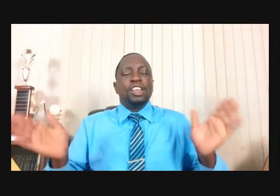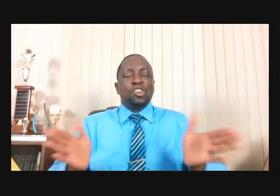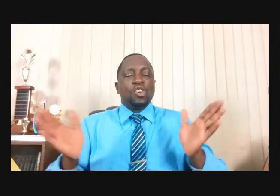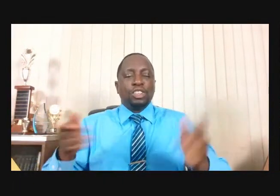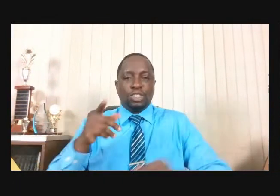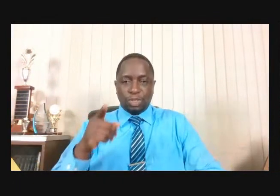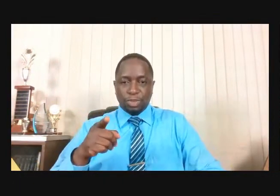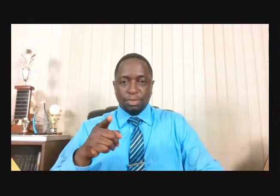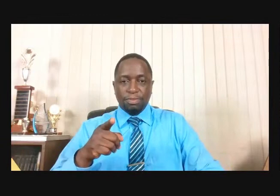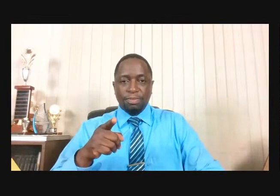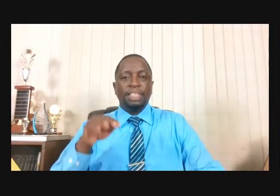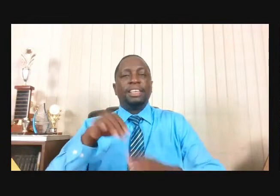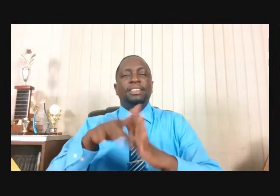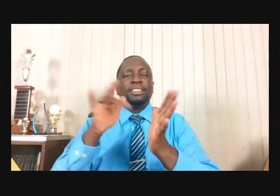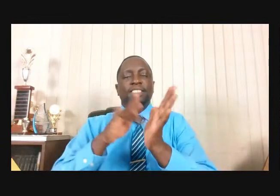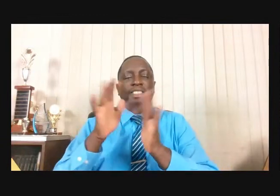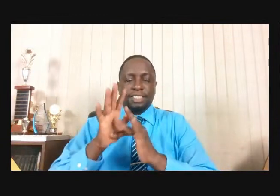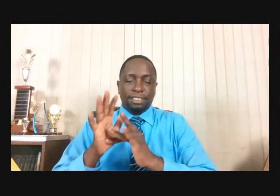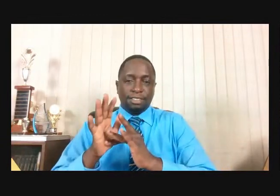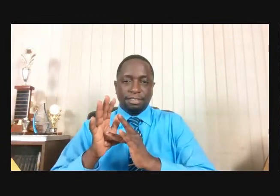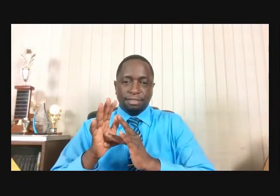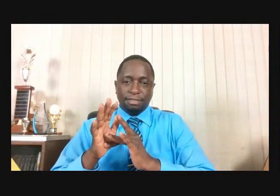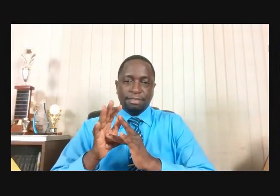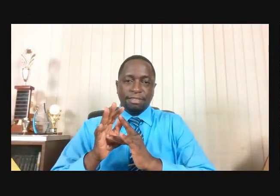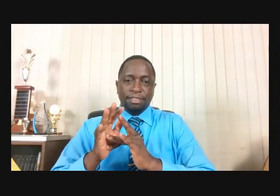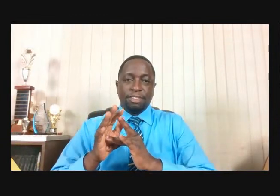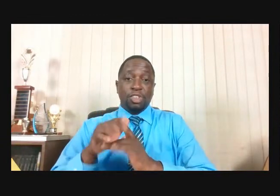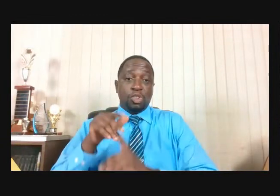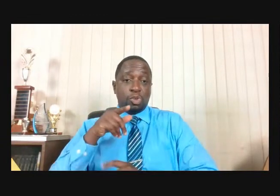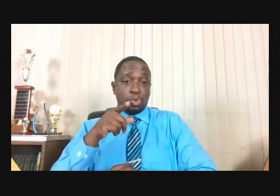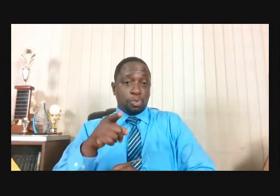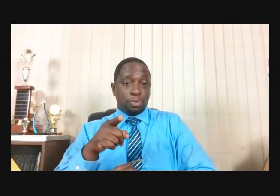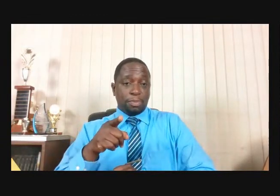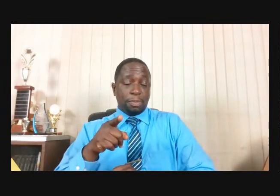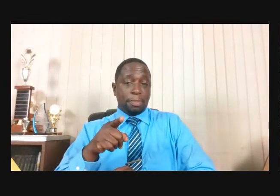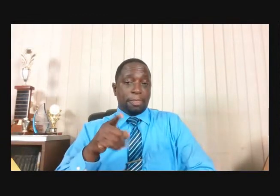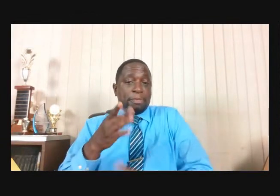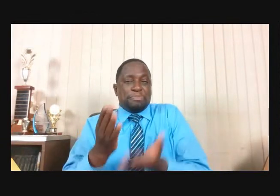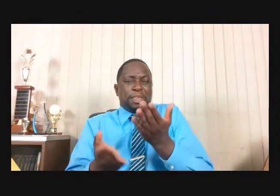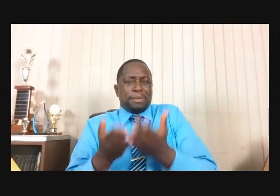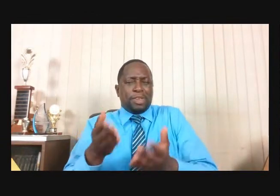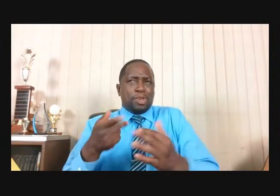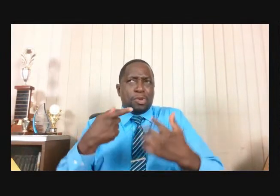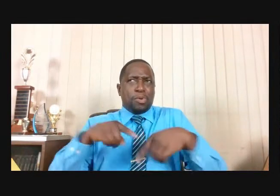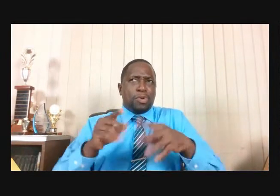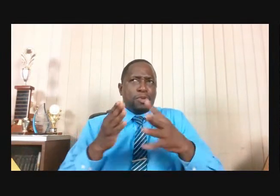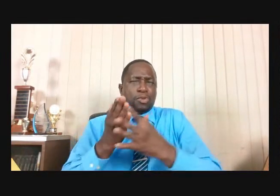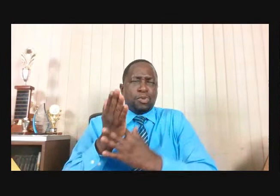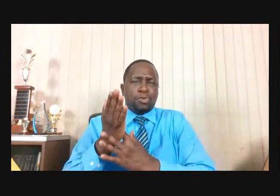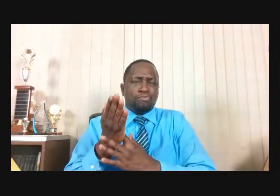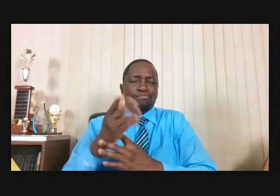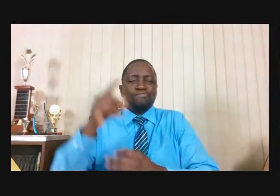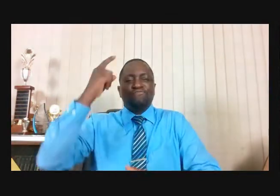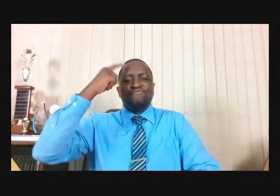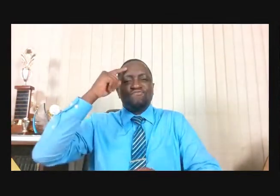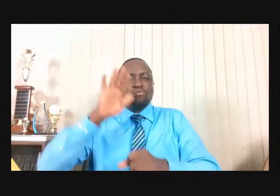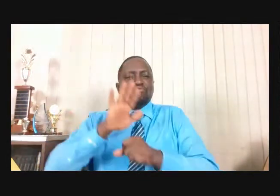in Jesus. Jesus, you may be going through depression